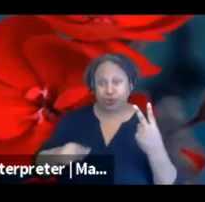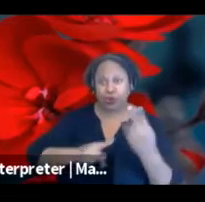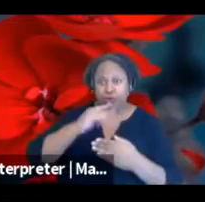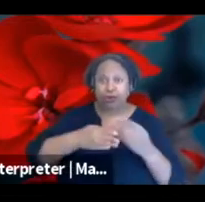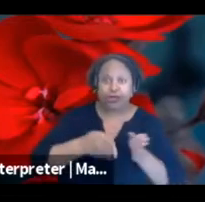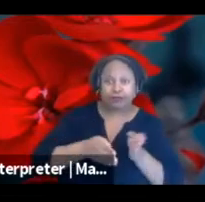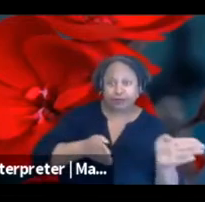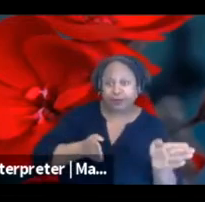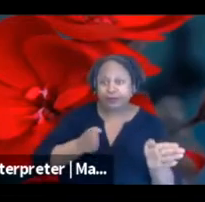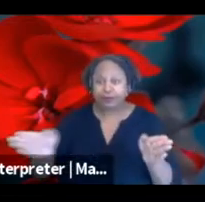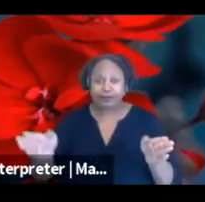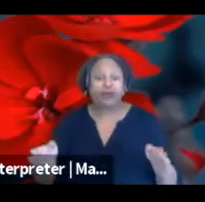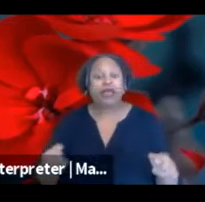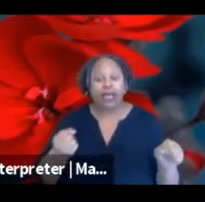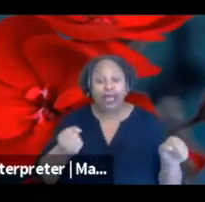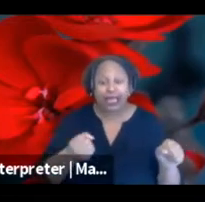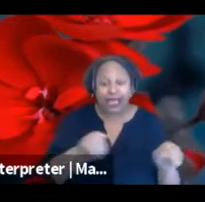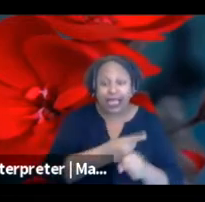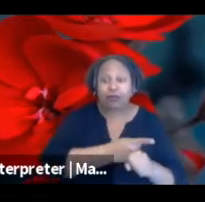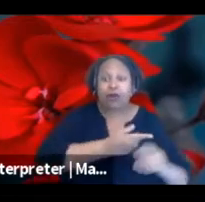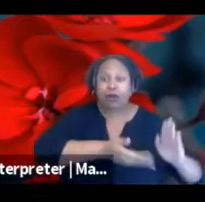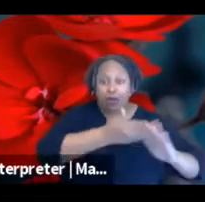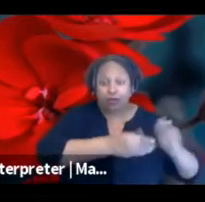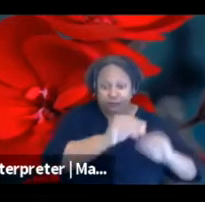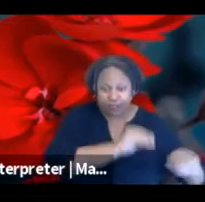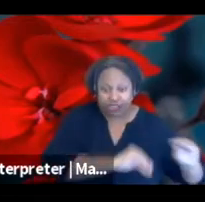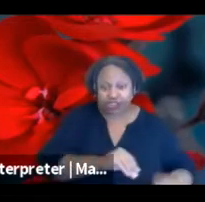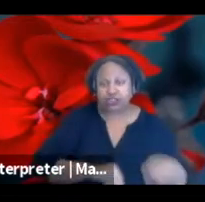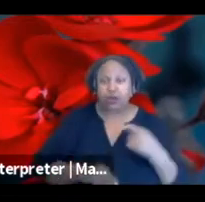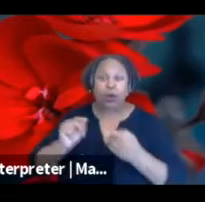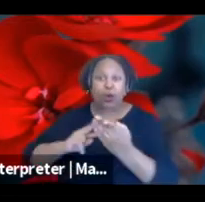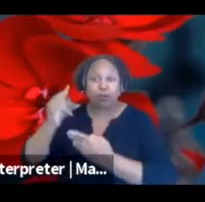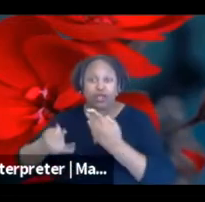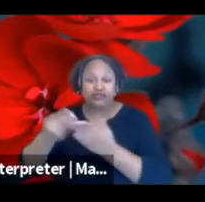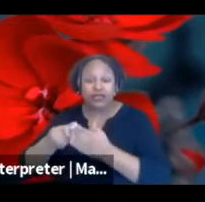budget for both would be $500,000 for 2021.